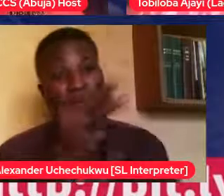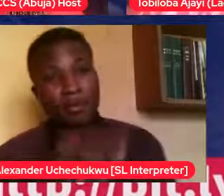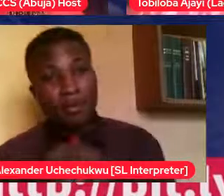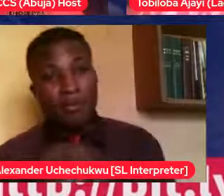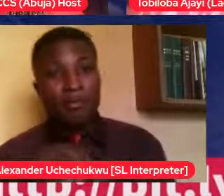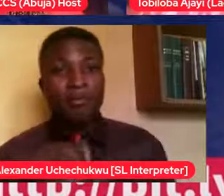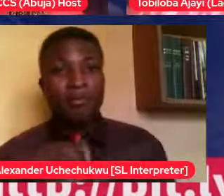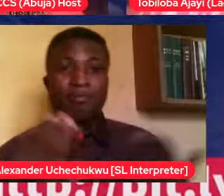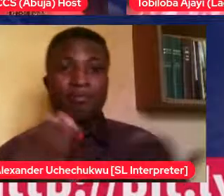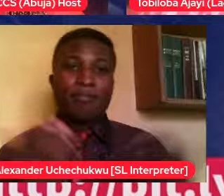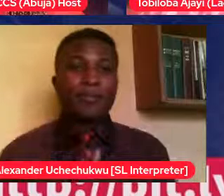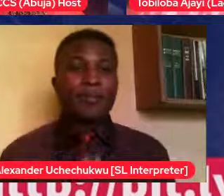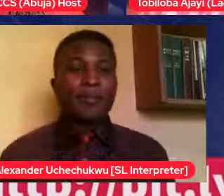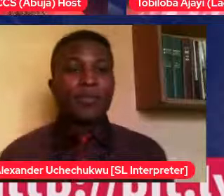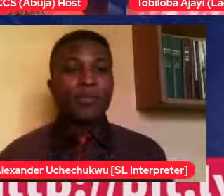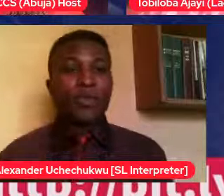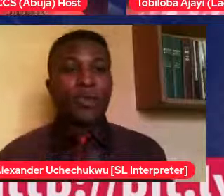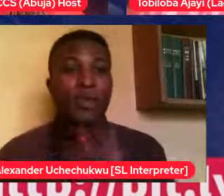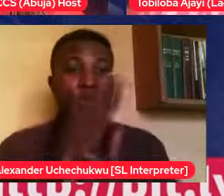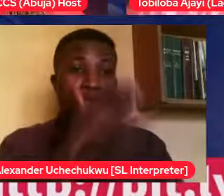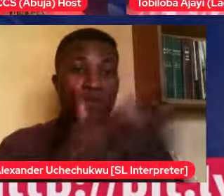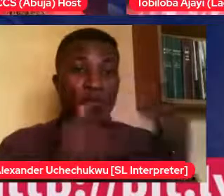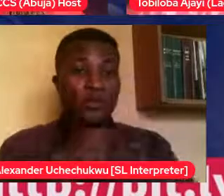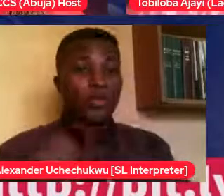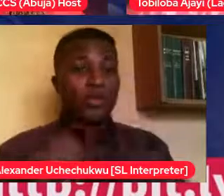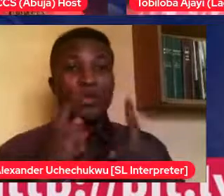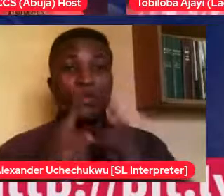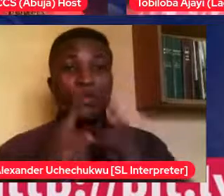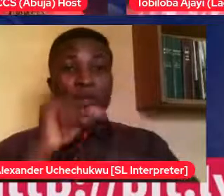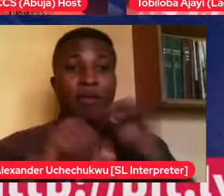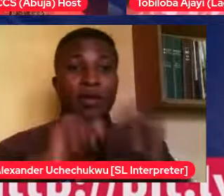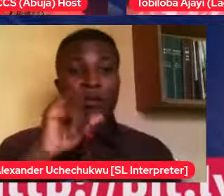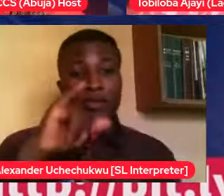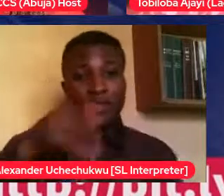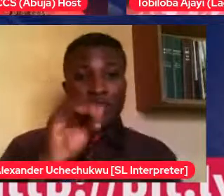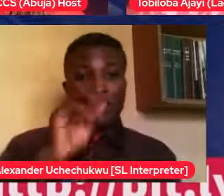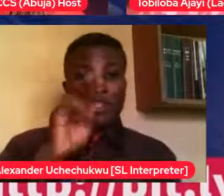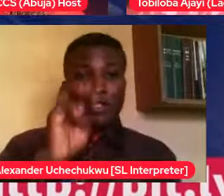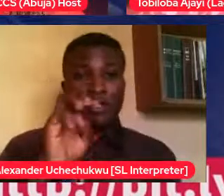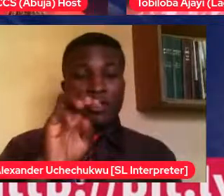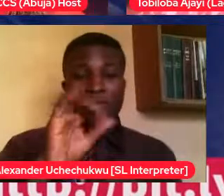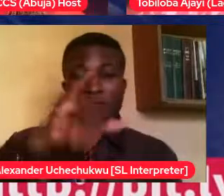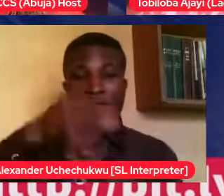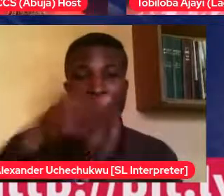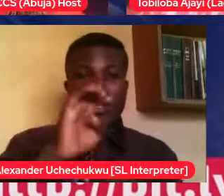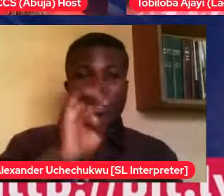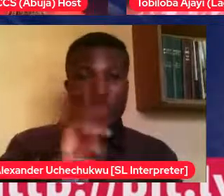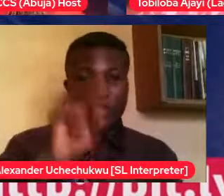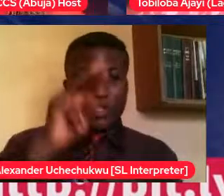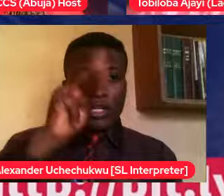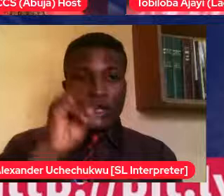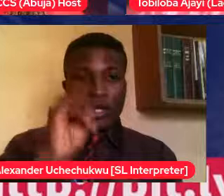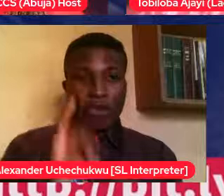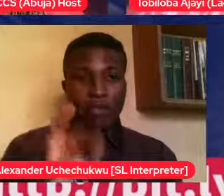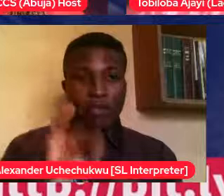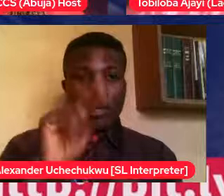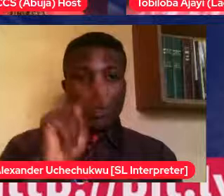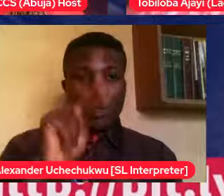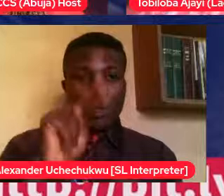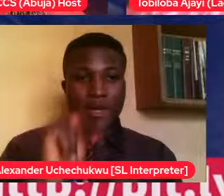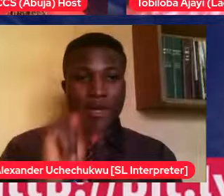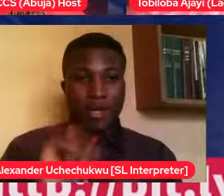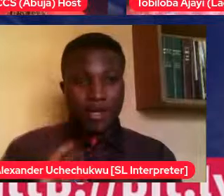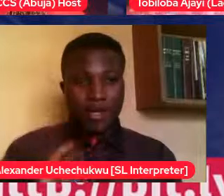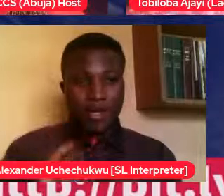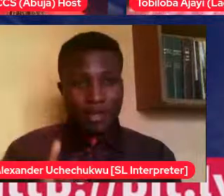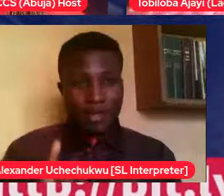We knew there was something for Jemima. So I had to go to school to meet Jemima because I wanted to know who Jemima was. And thankfully, Jemima's parents